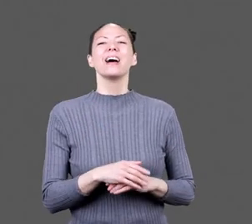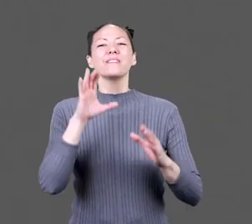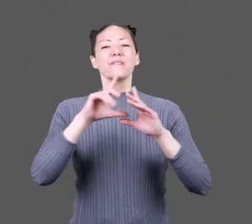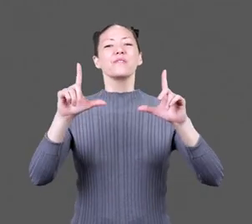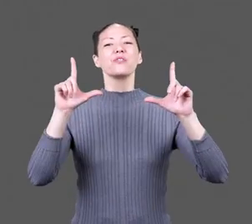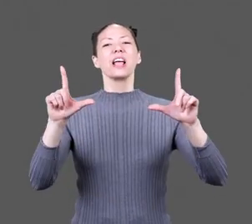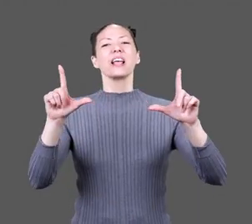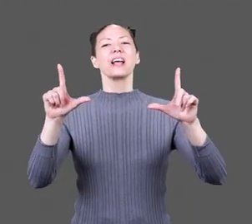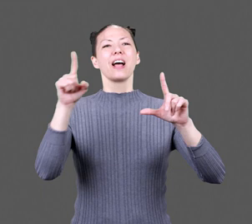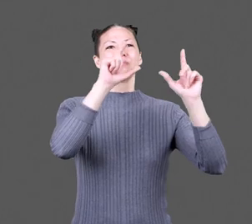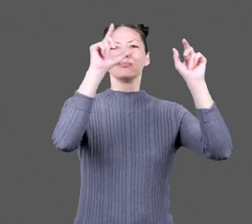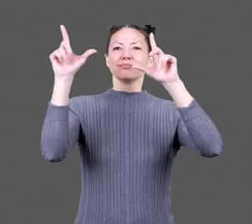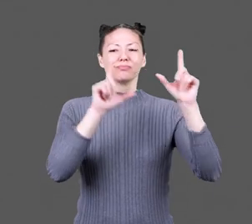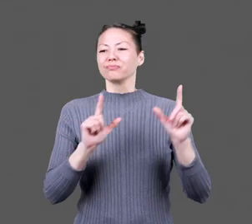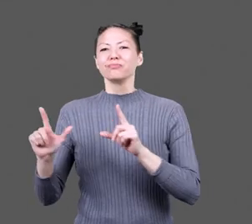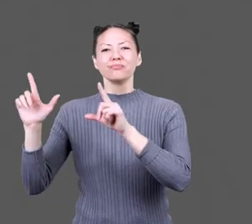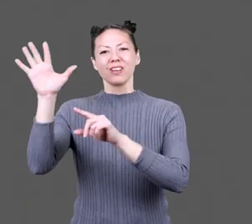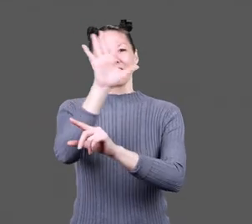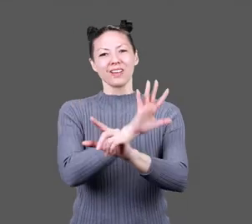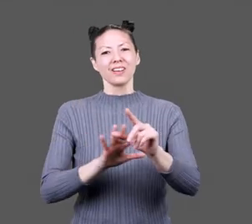Framed photos of families hang on other branches.